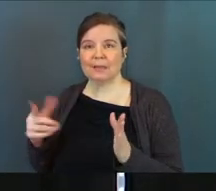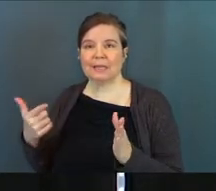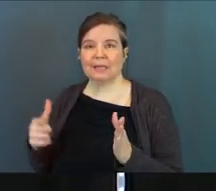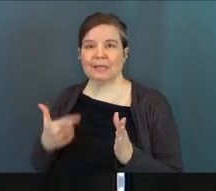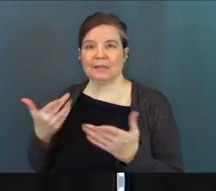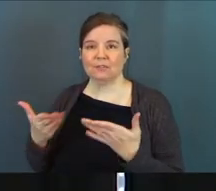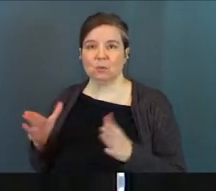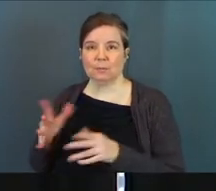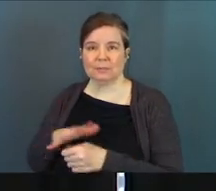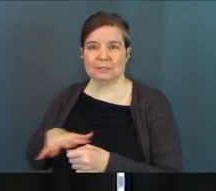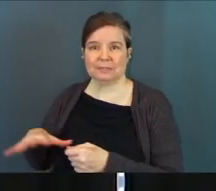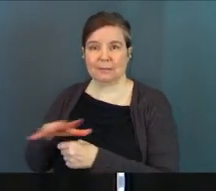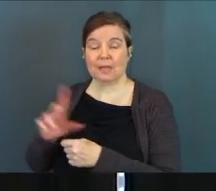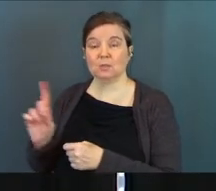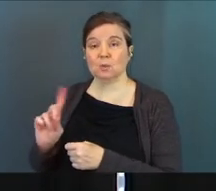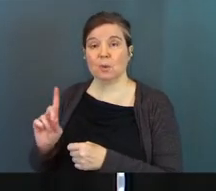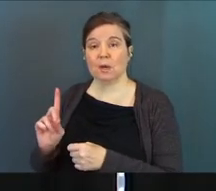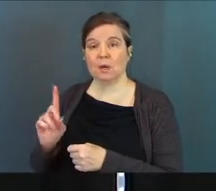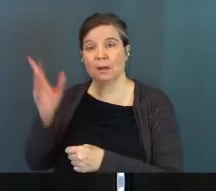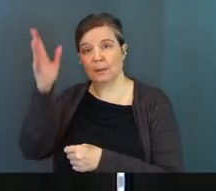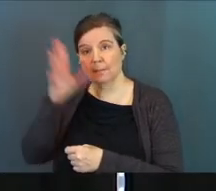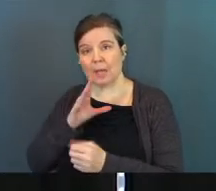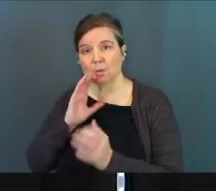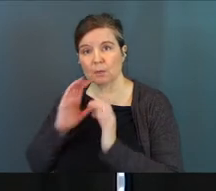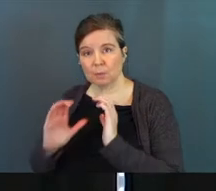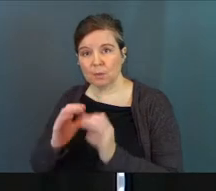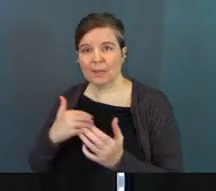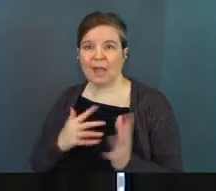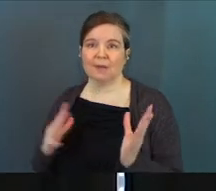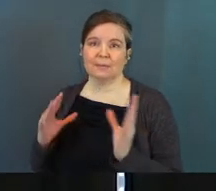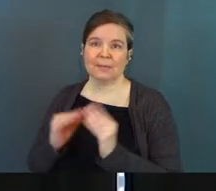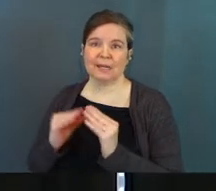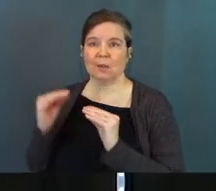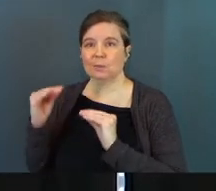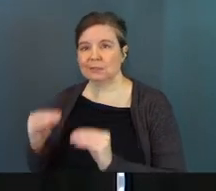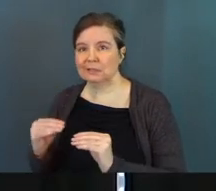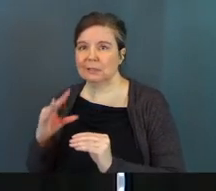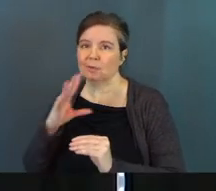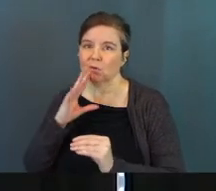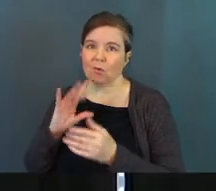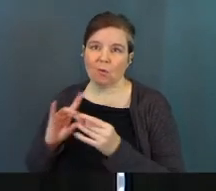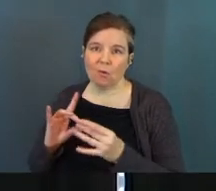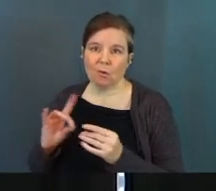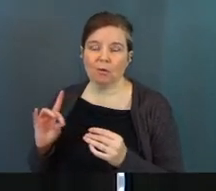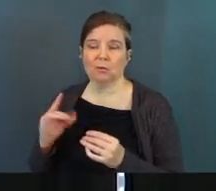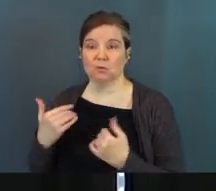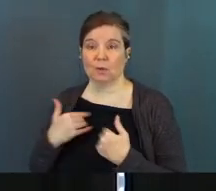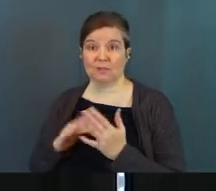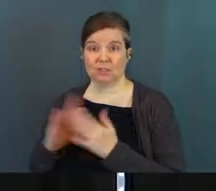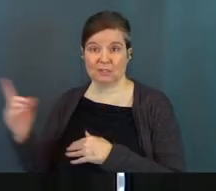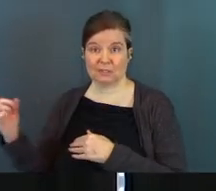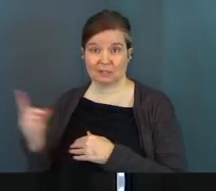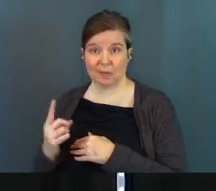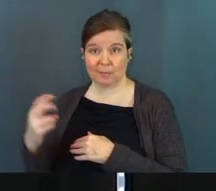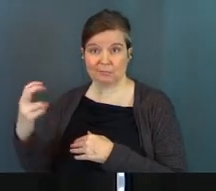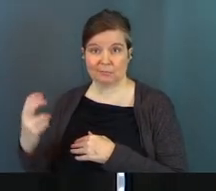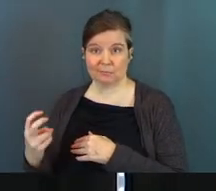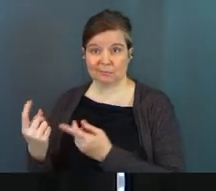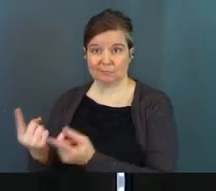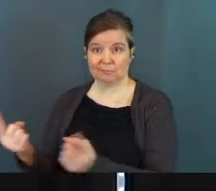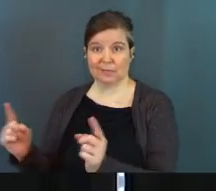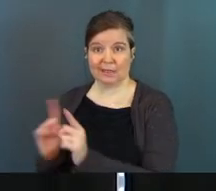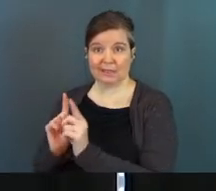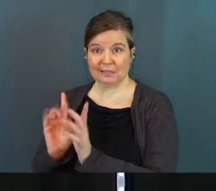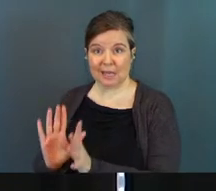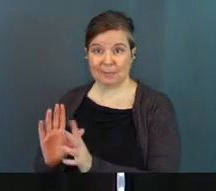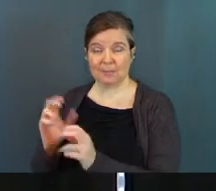living room space. And it's where men would communicate. They would have meetings. They would teach. They would talk, right? So you have Jesus coming in. And it's all the disciples, these